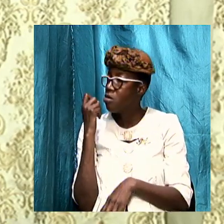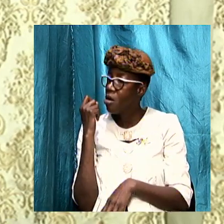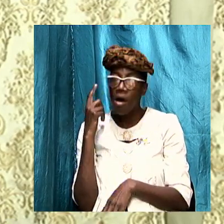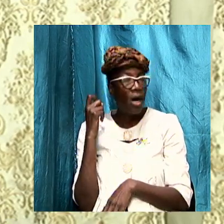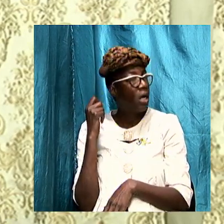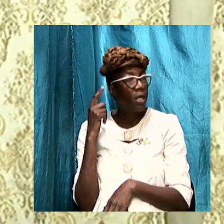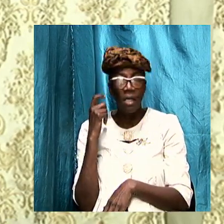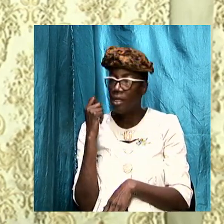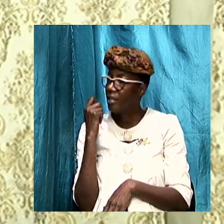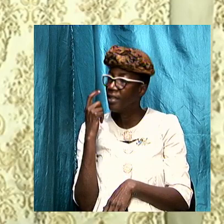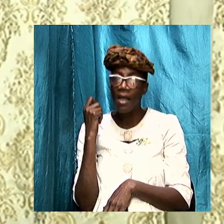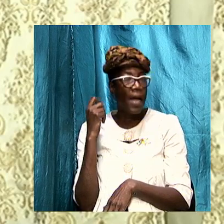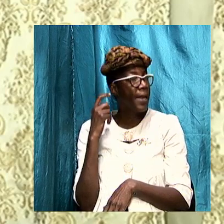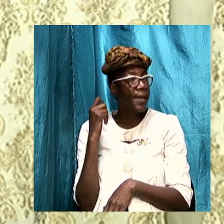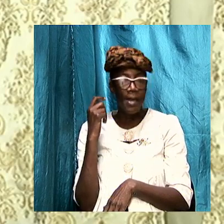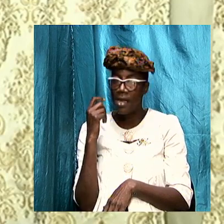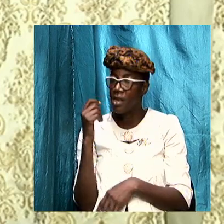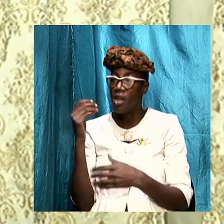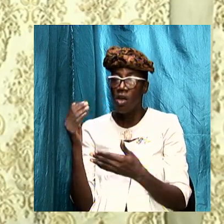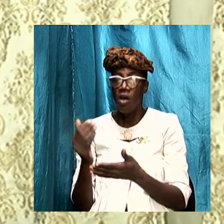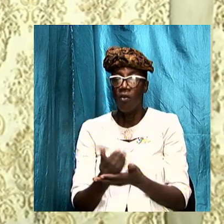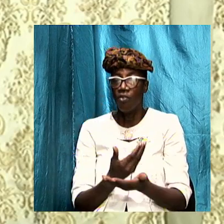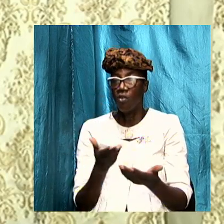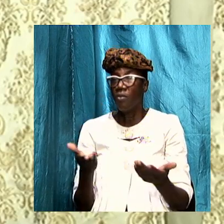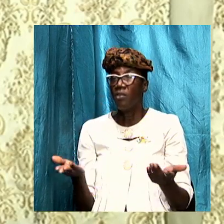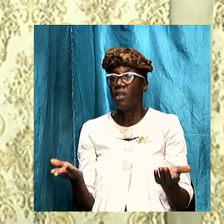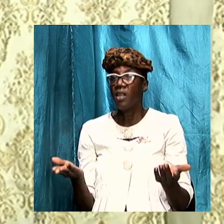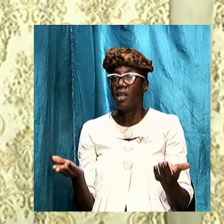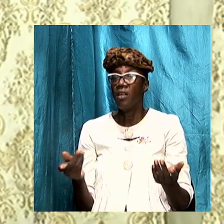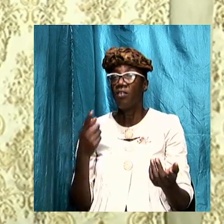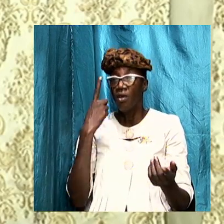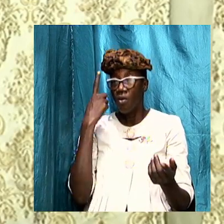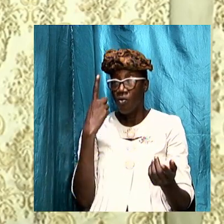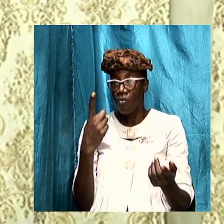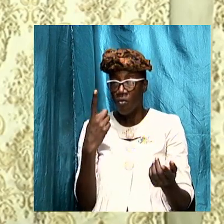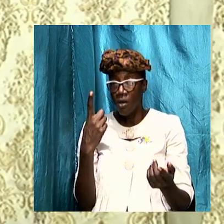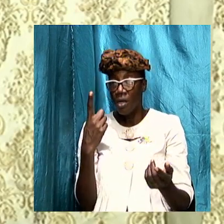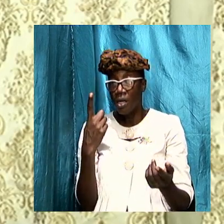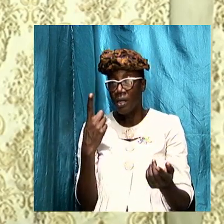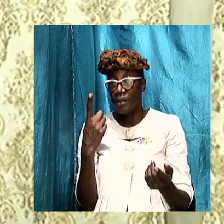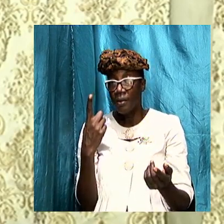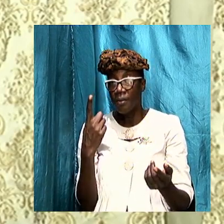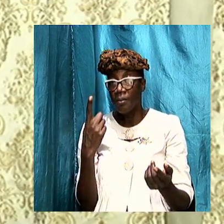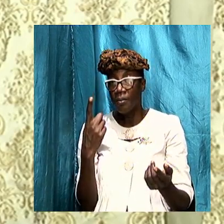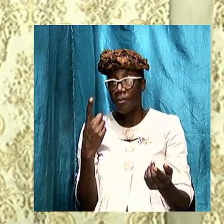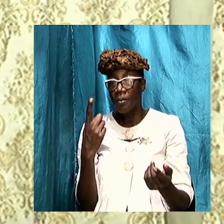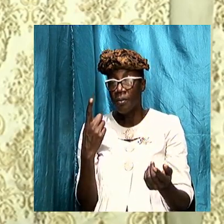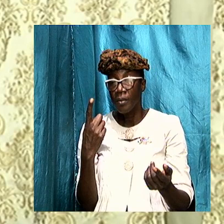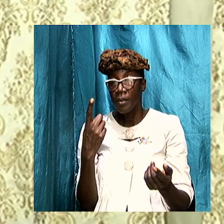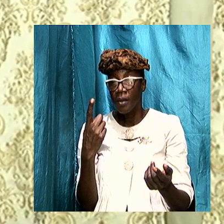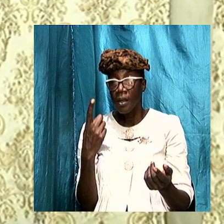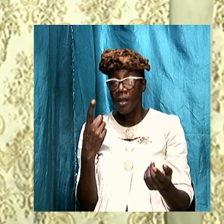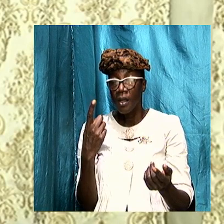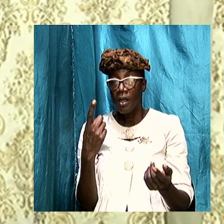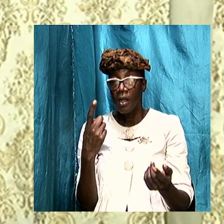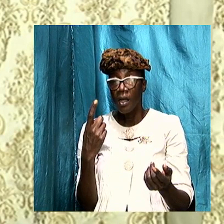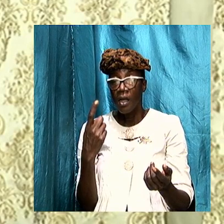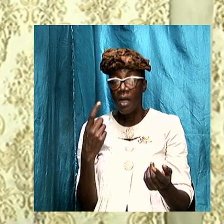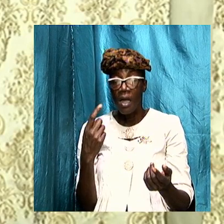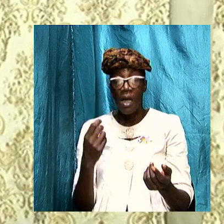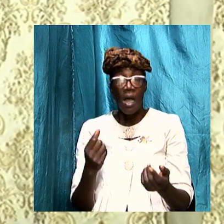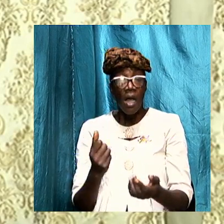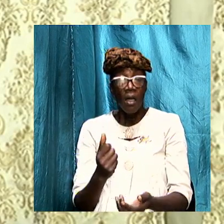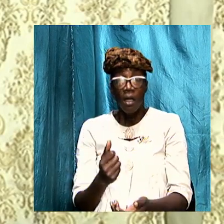fundamental things and one of the key the fundamental in understanding the book of